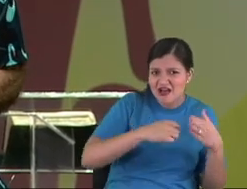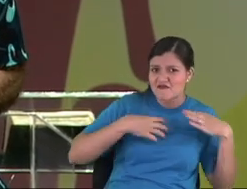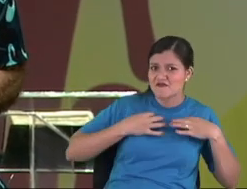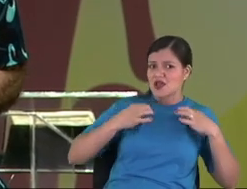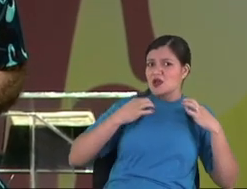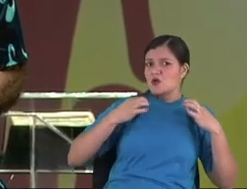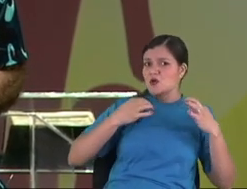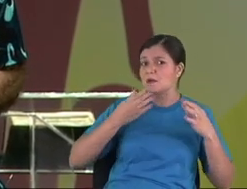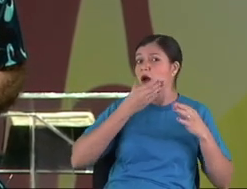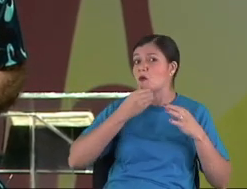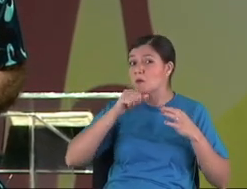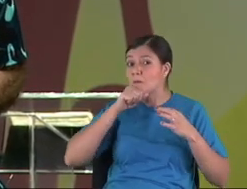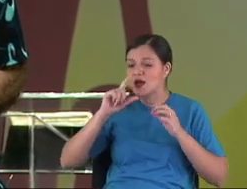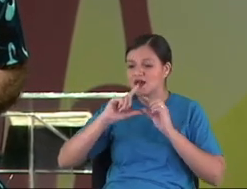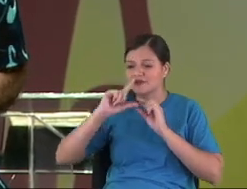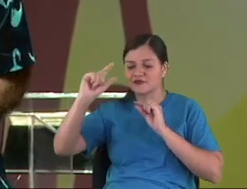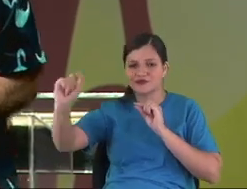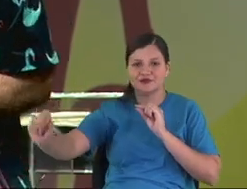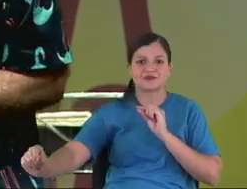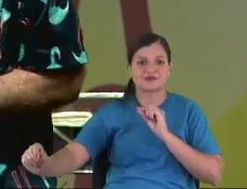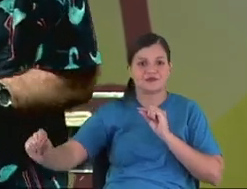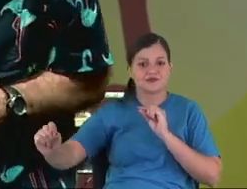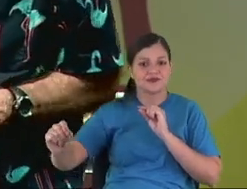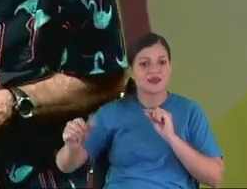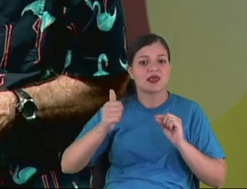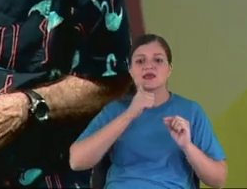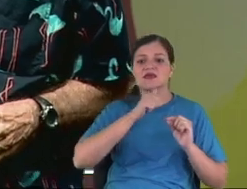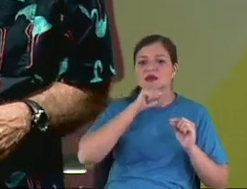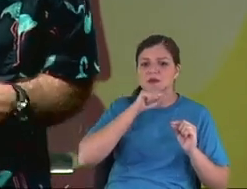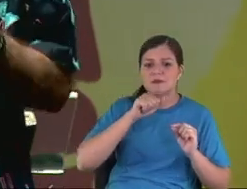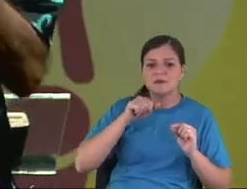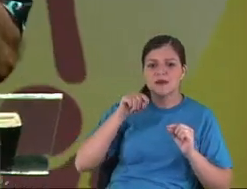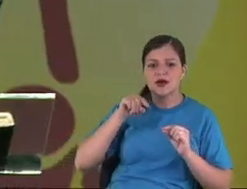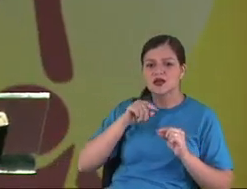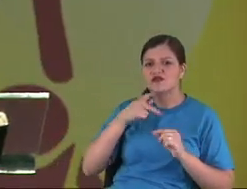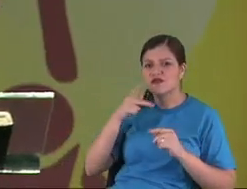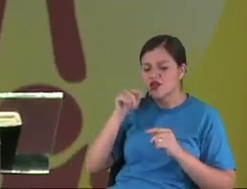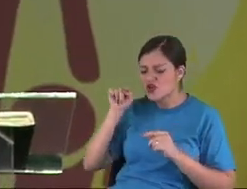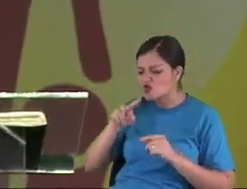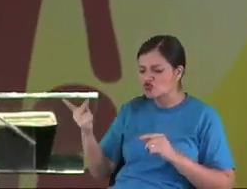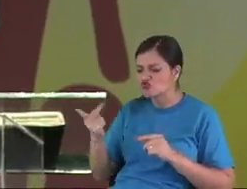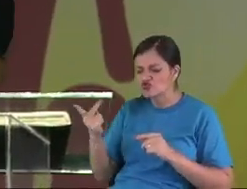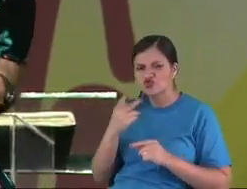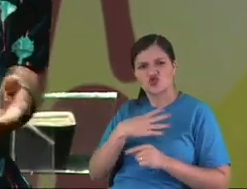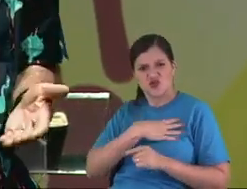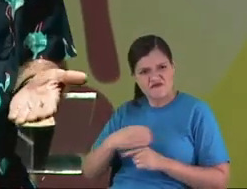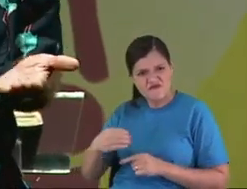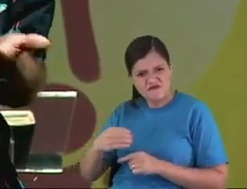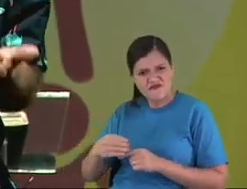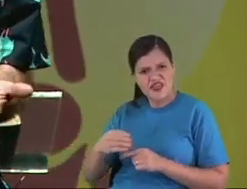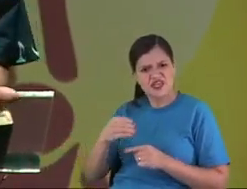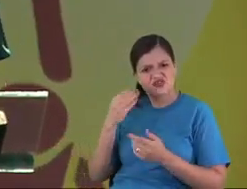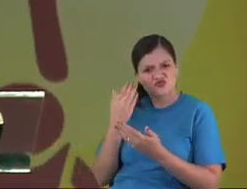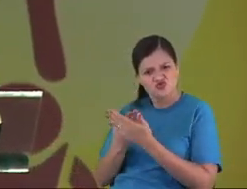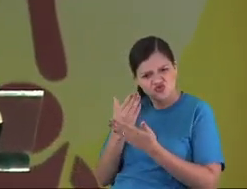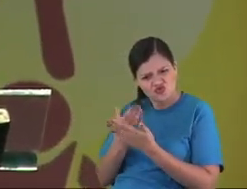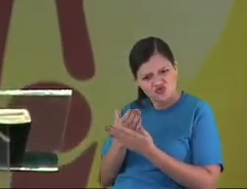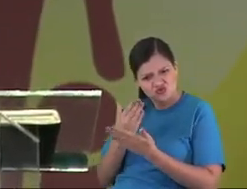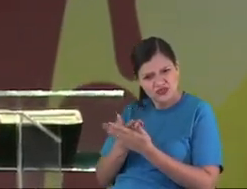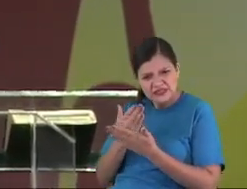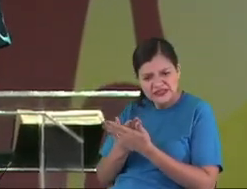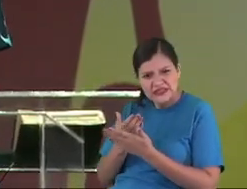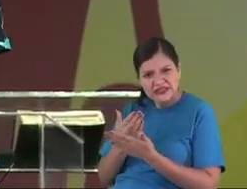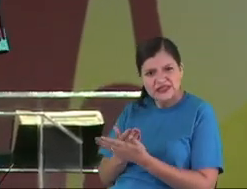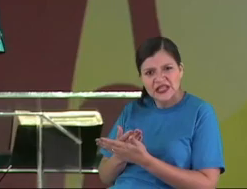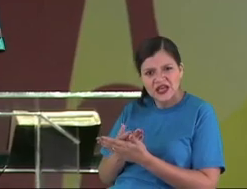clothes, washing clothes. But she decided to, the kids don't be bad people, so they